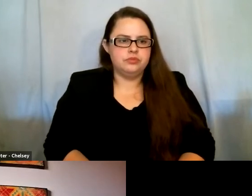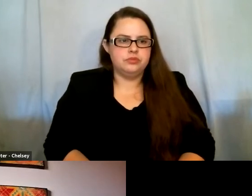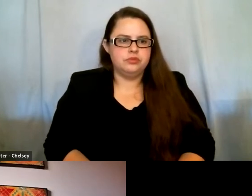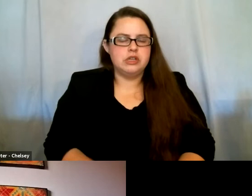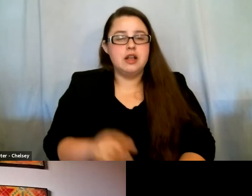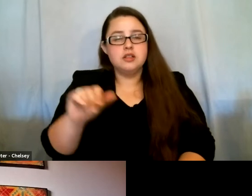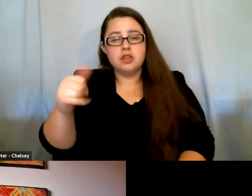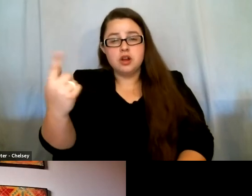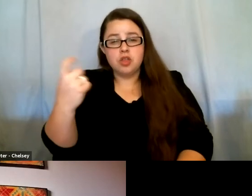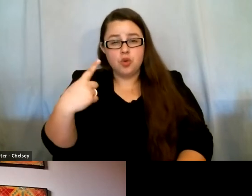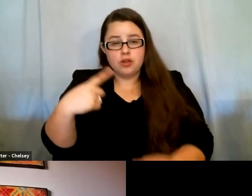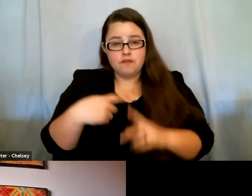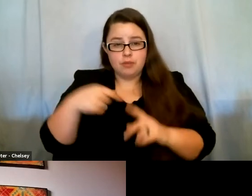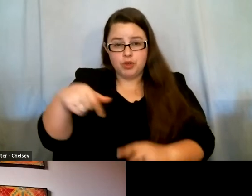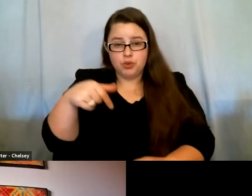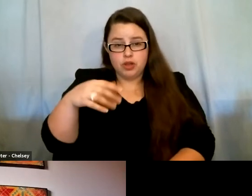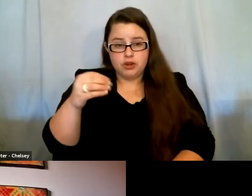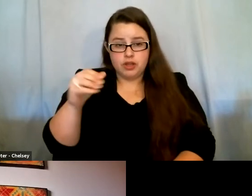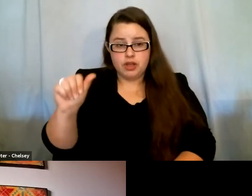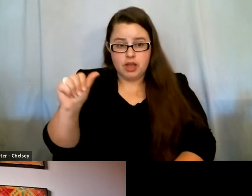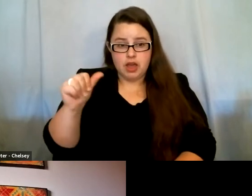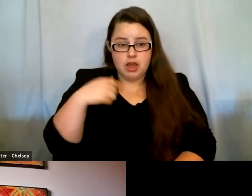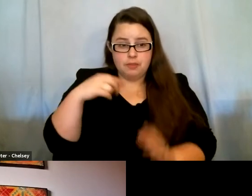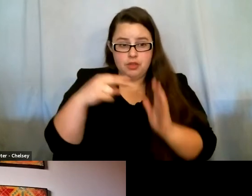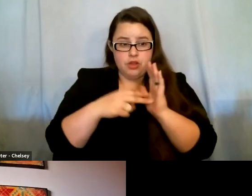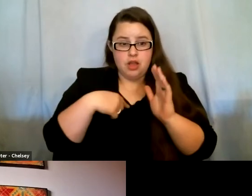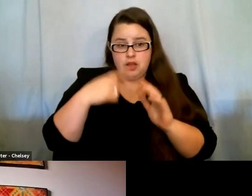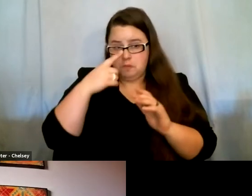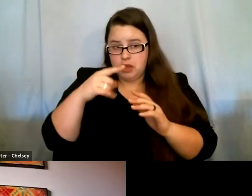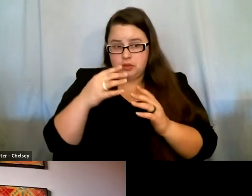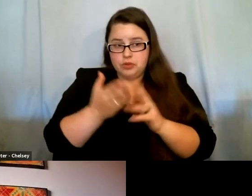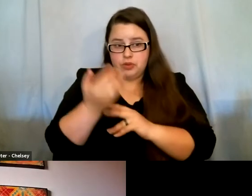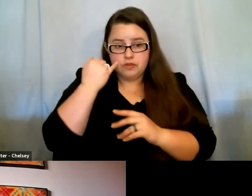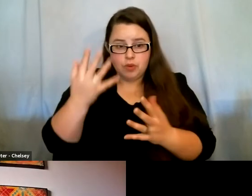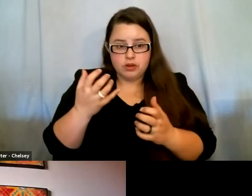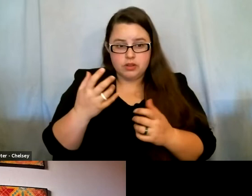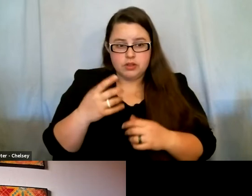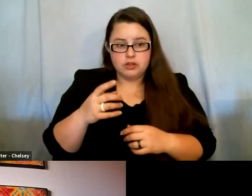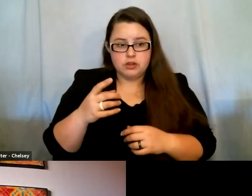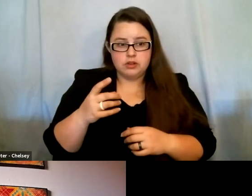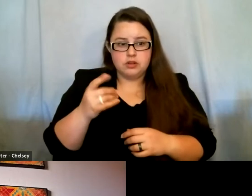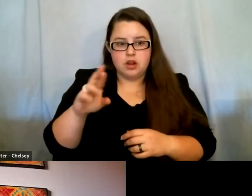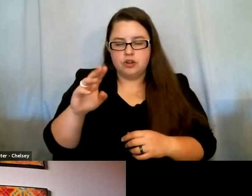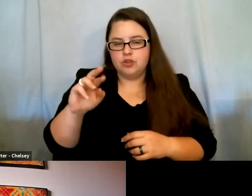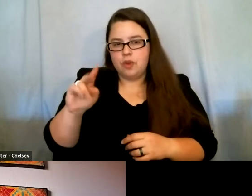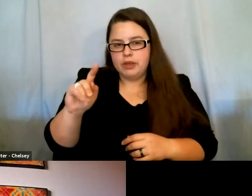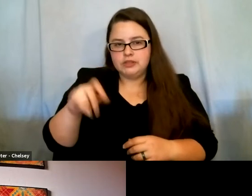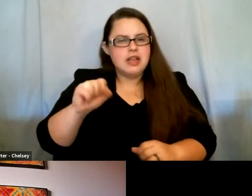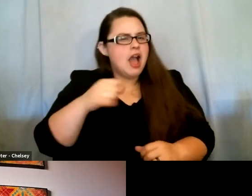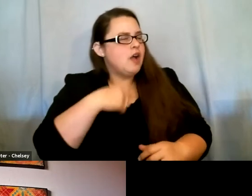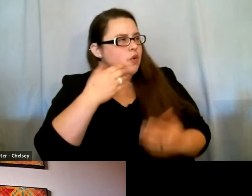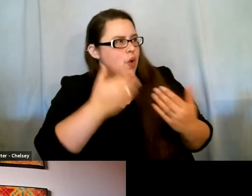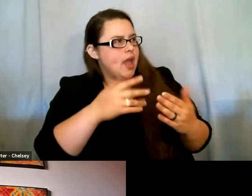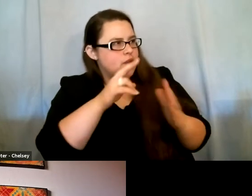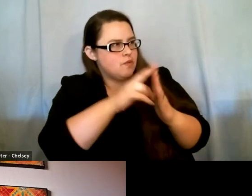There's another question, I guess, on the Q&A that I'm looking at. I can go through them if you want. Yeah, Danny, let me go ahead and read this one to you, okay? I'll read